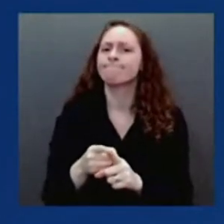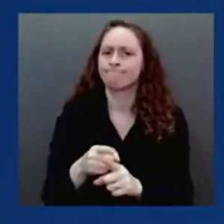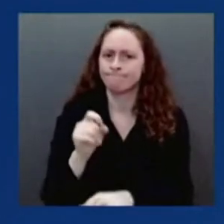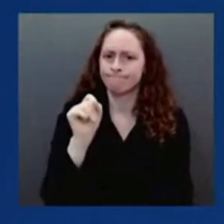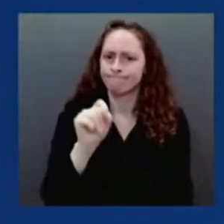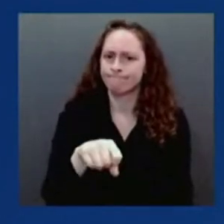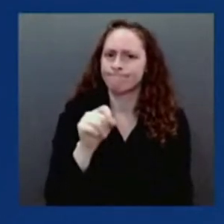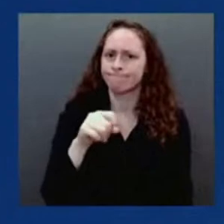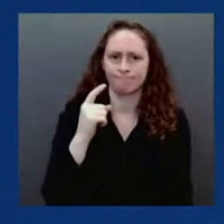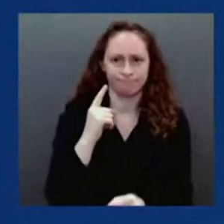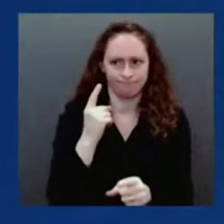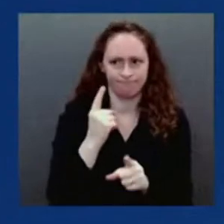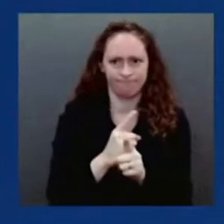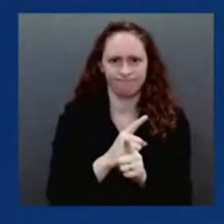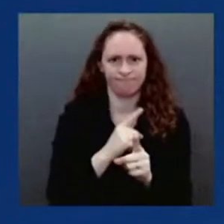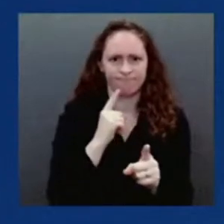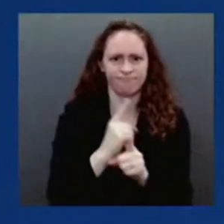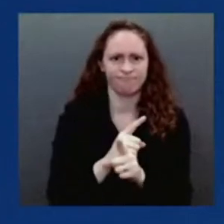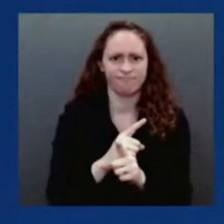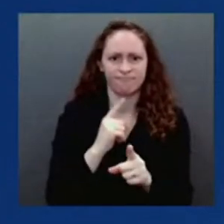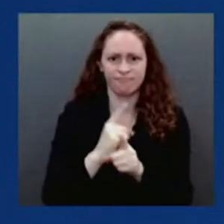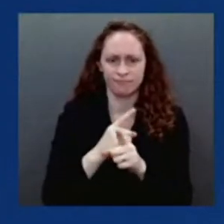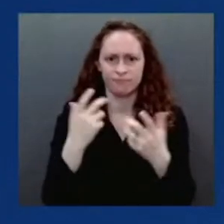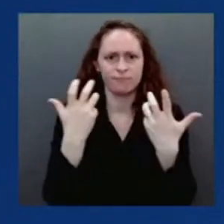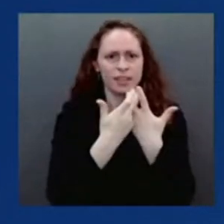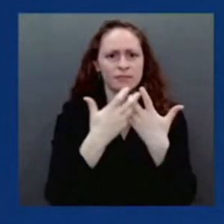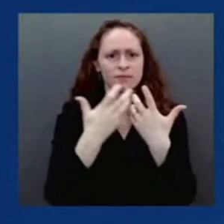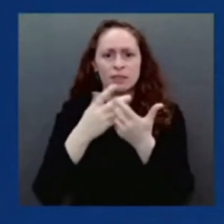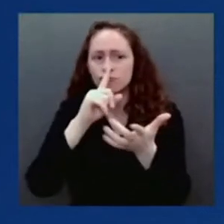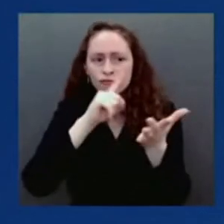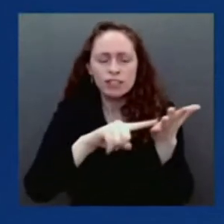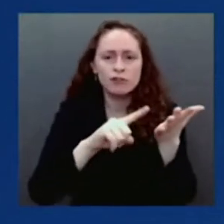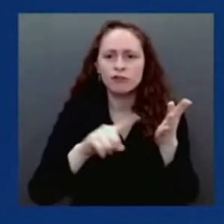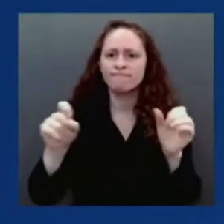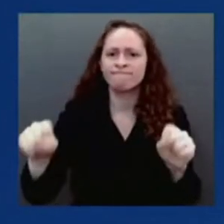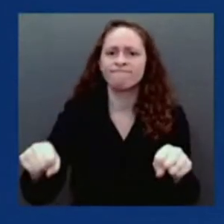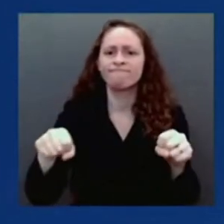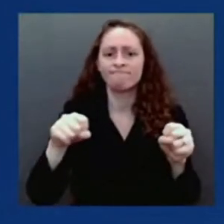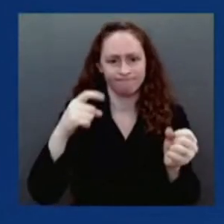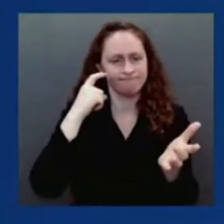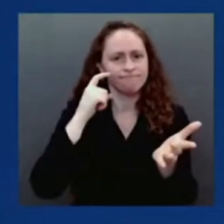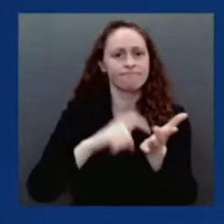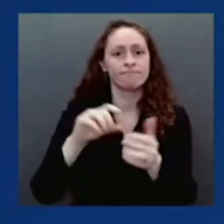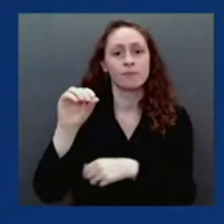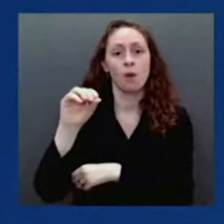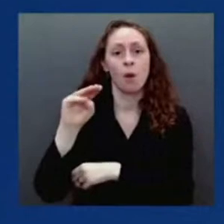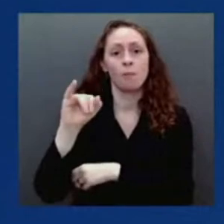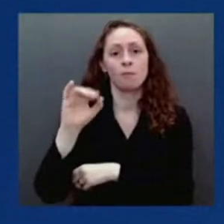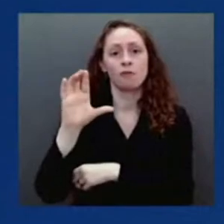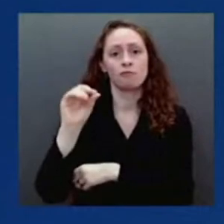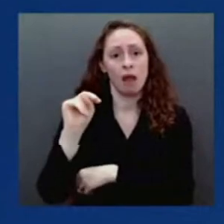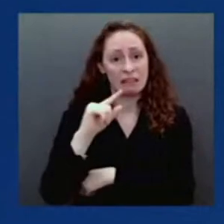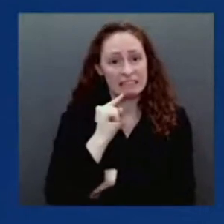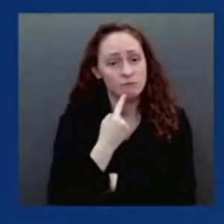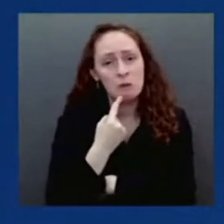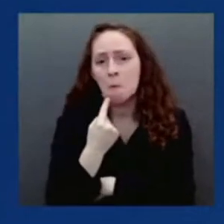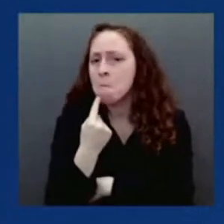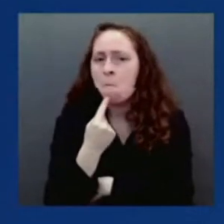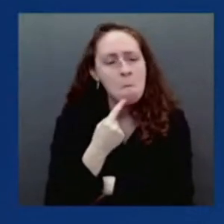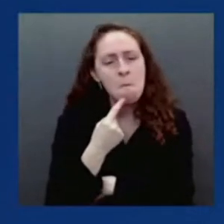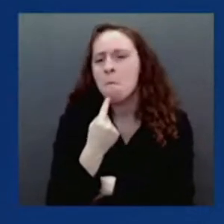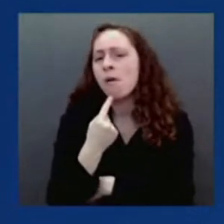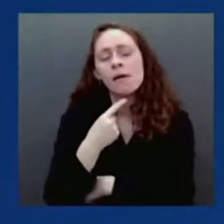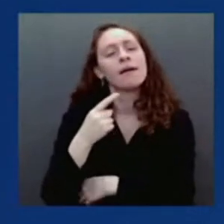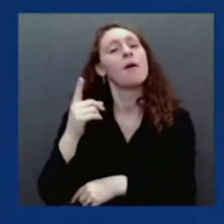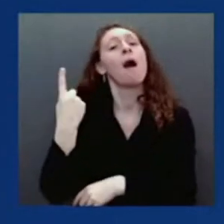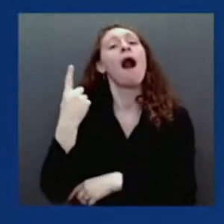with prior variants. On this slide, you can see relative rates of cases, shown in purple, hospital admissions,